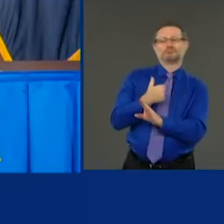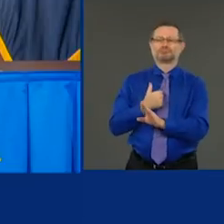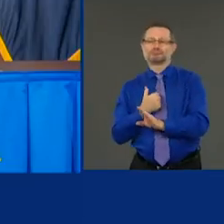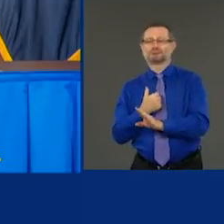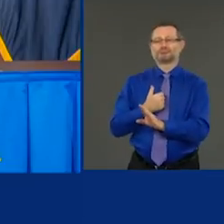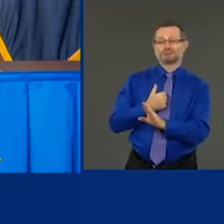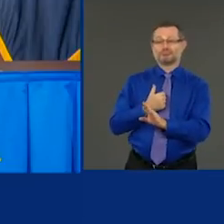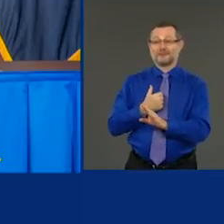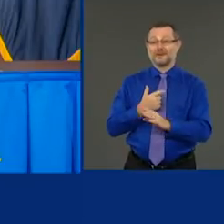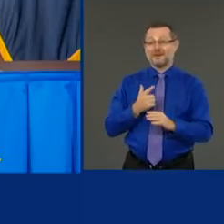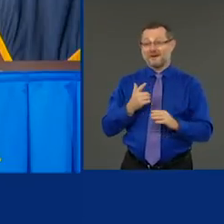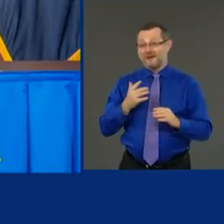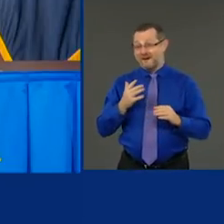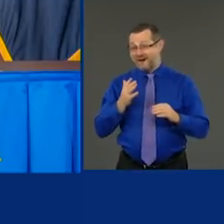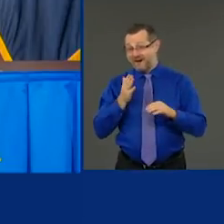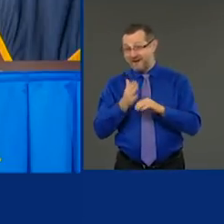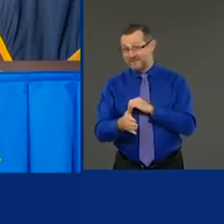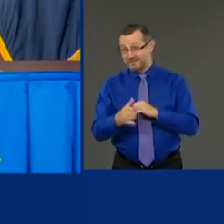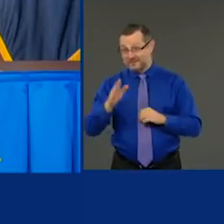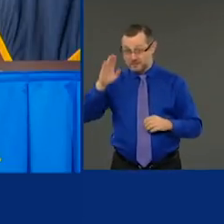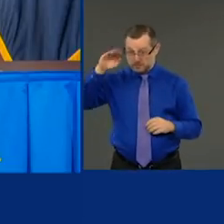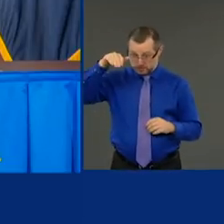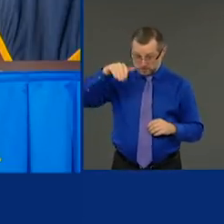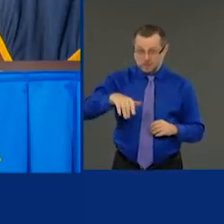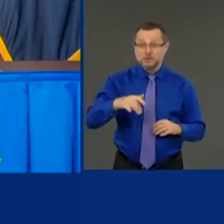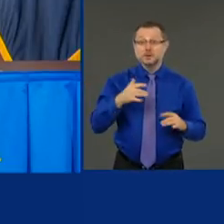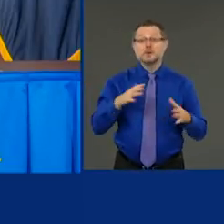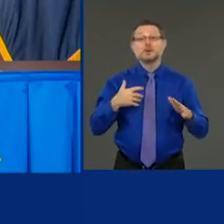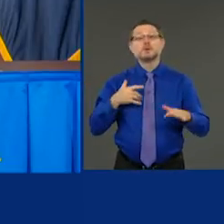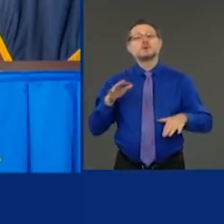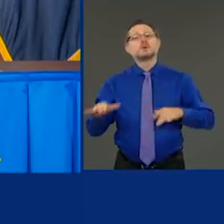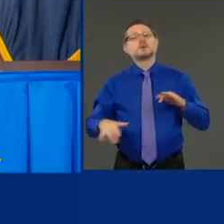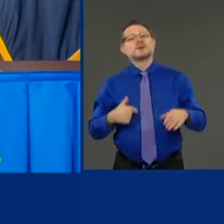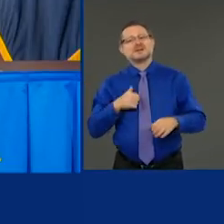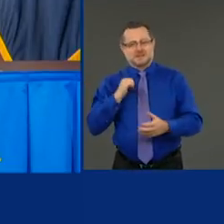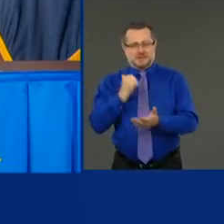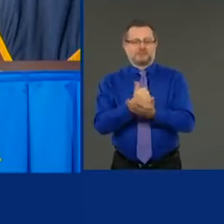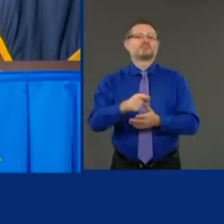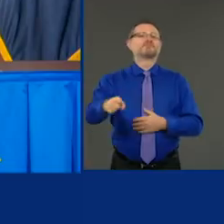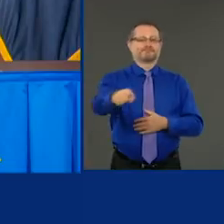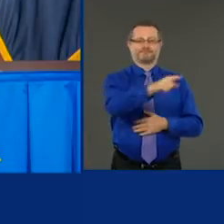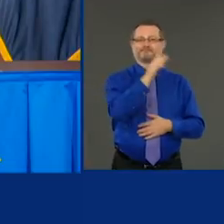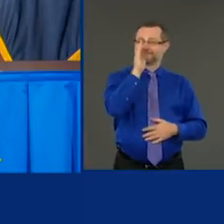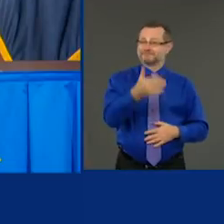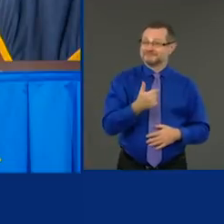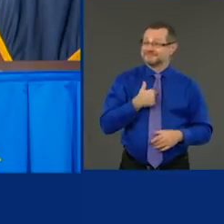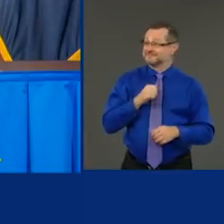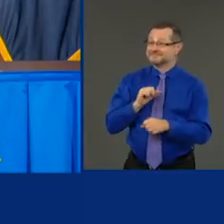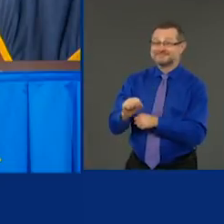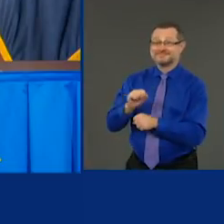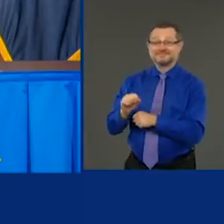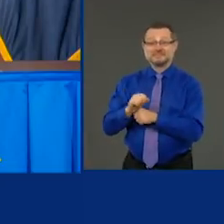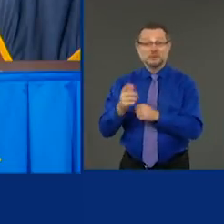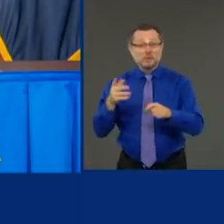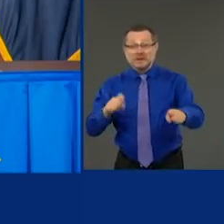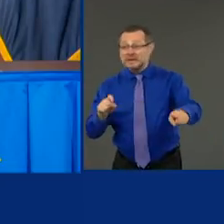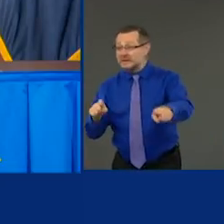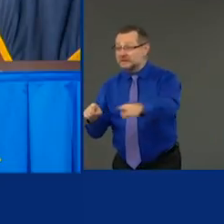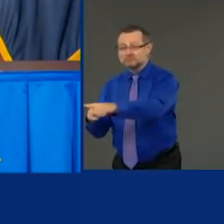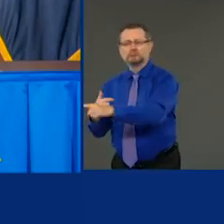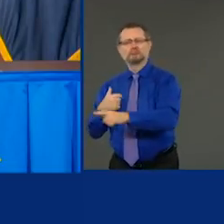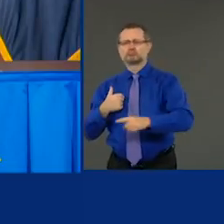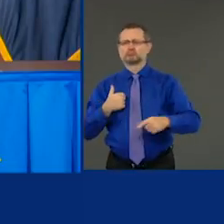will be there for anyone who needs help and whatever they need, we will be there. I said, I'll drive